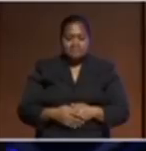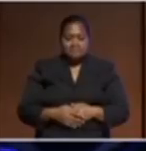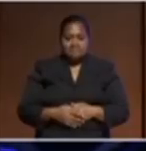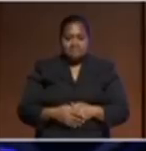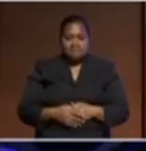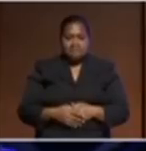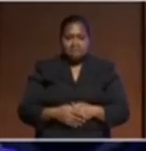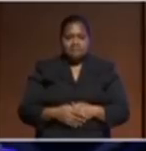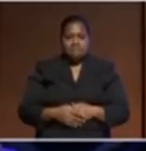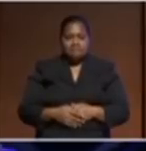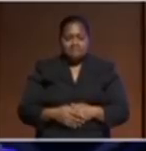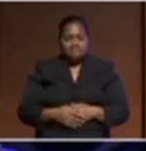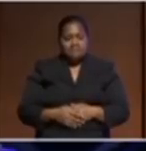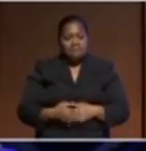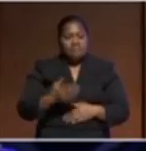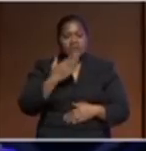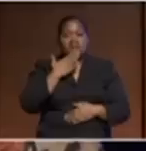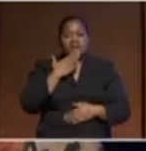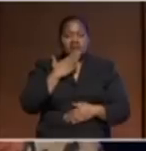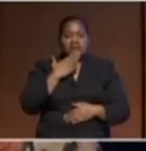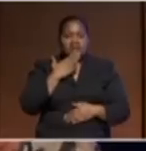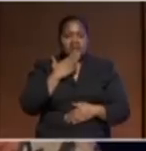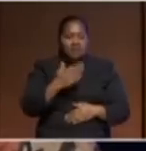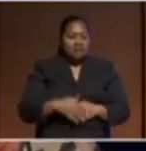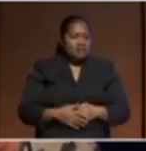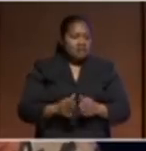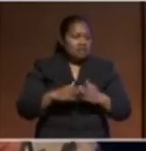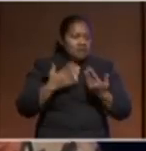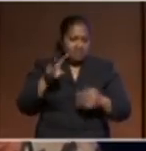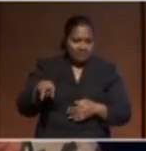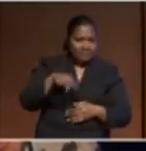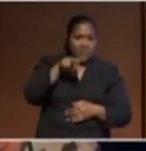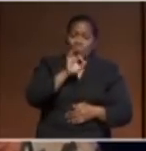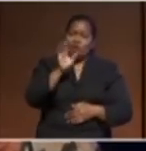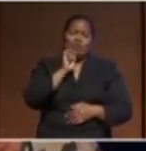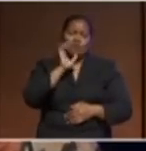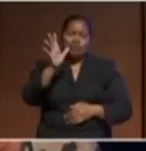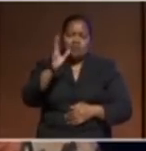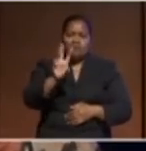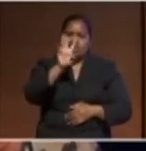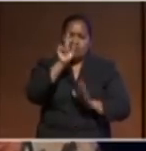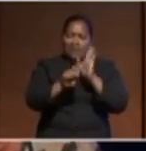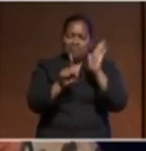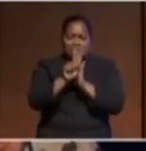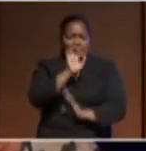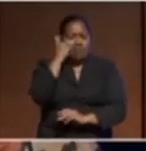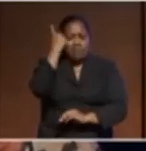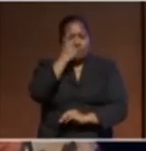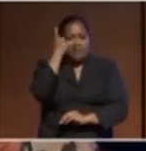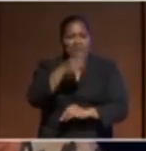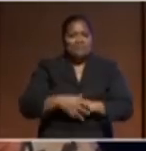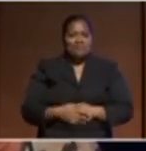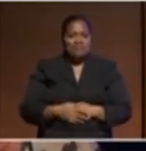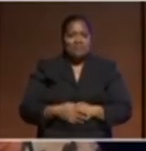thank you Audrey and you put me at a pulpit I will not preach for three hours don't worry I looked at that